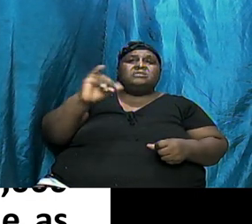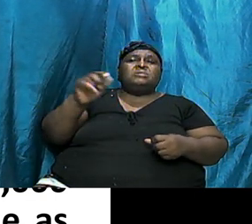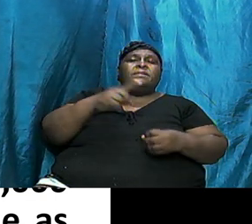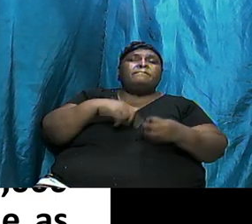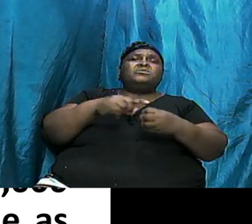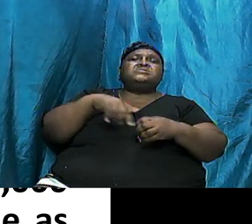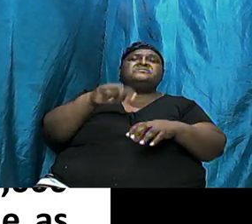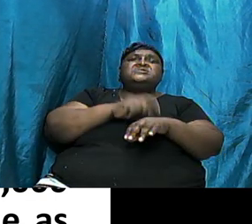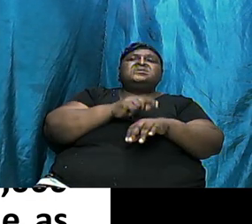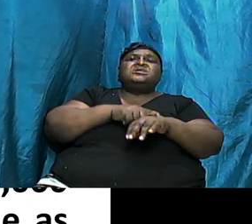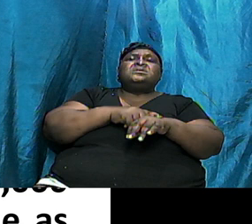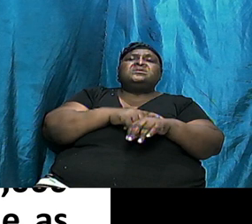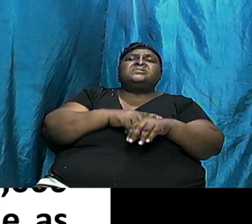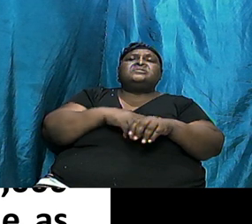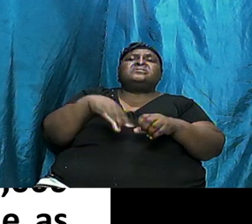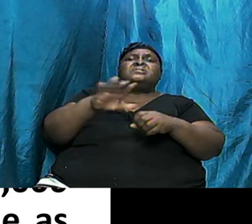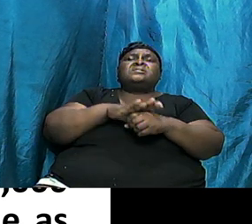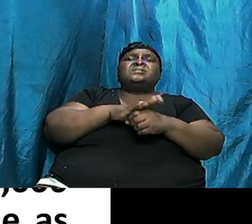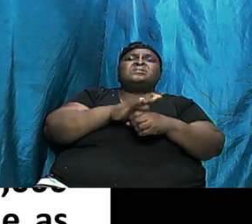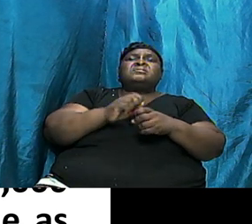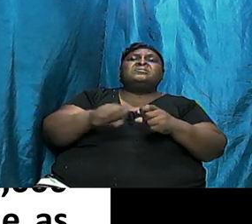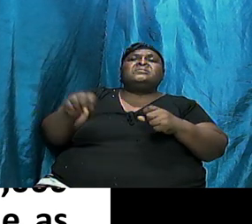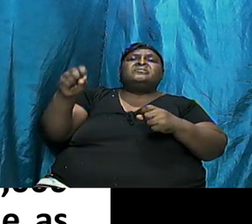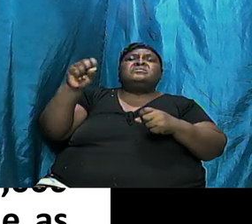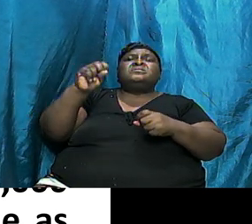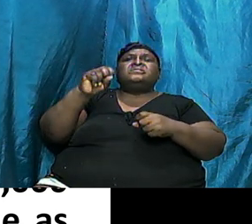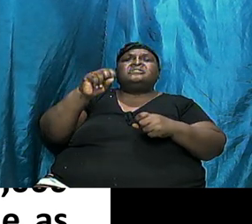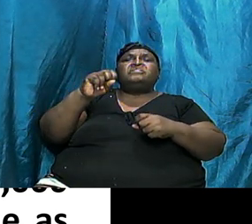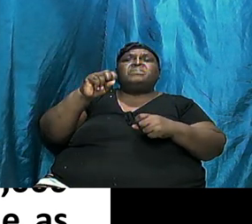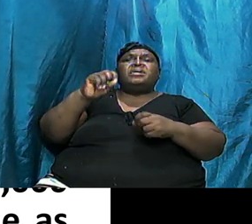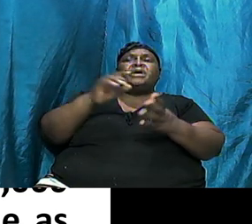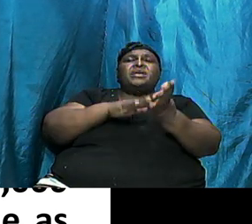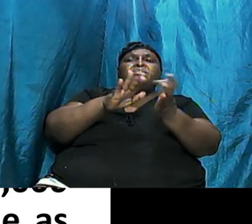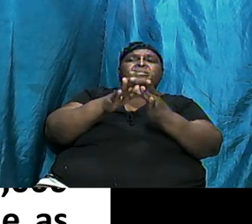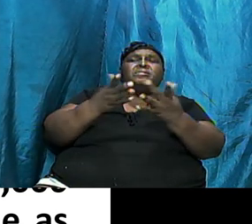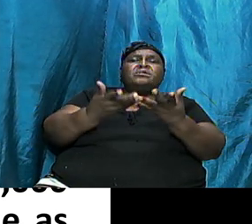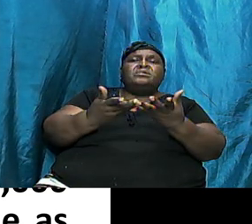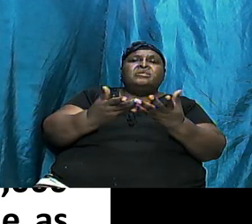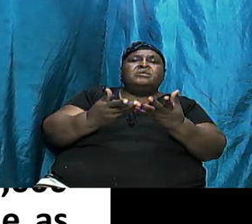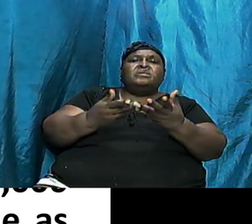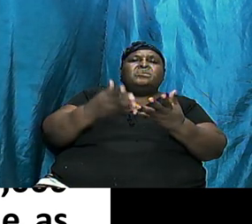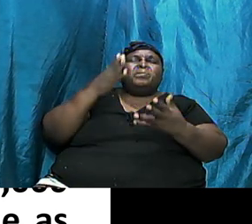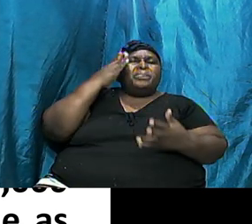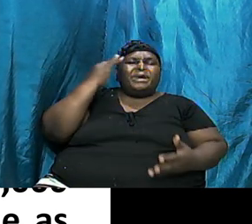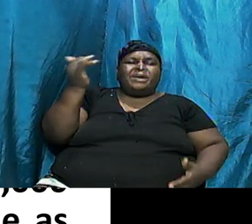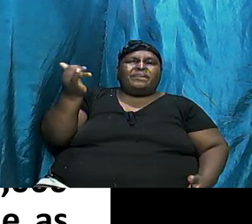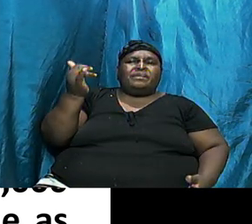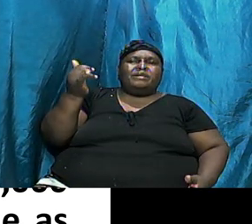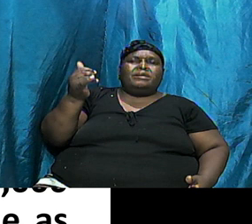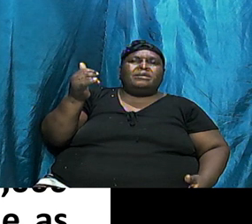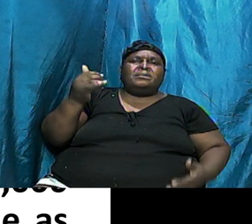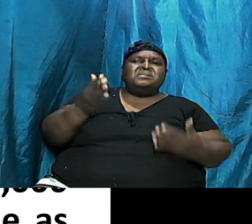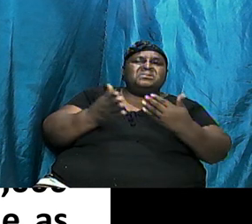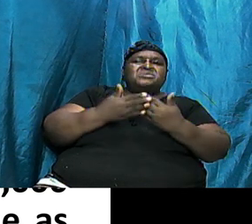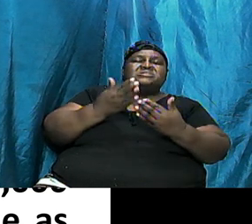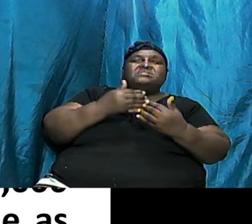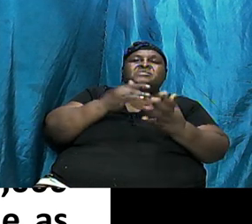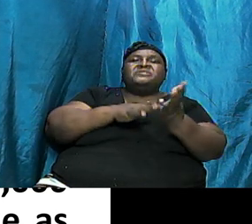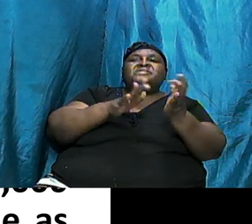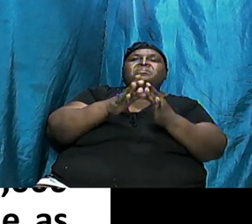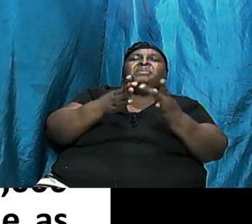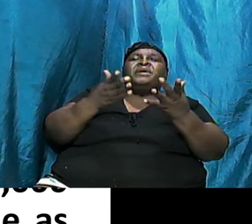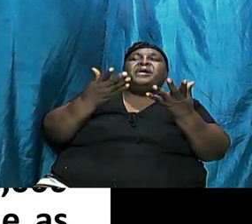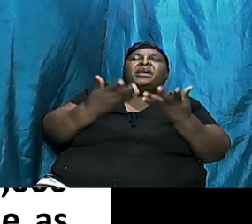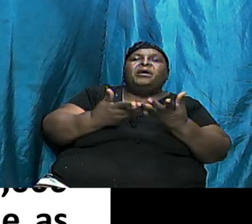Covered By The Rest Of The Bible And Some Folks Might Ask Why And It Is Simply Because The Bible